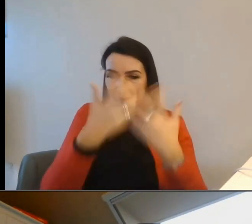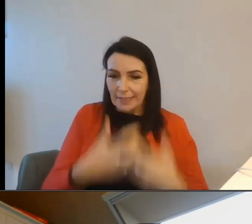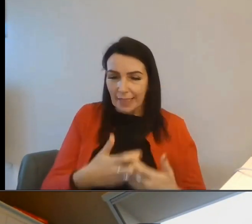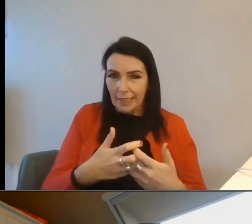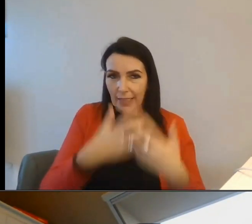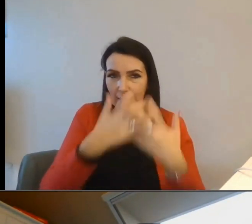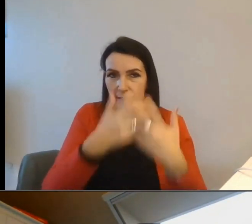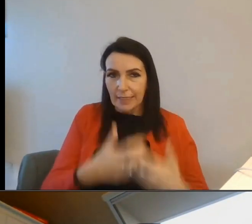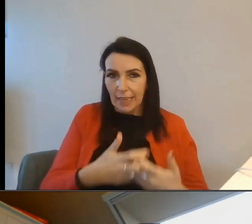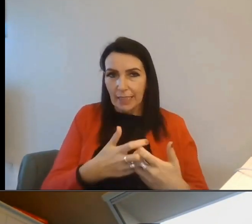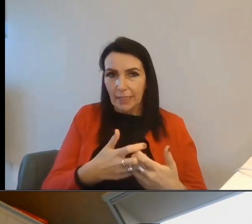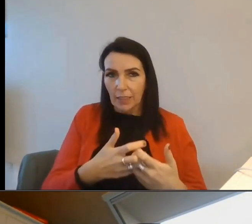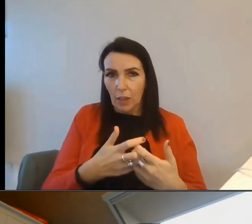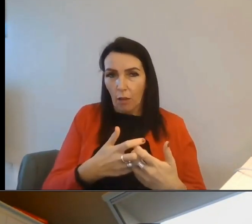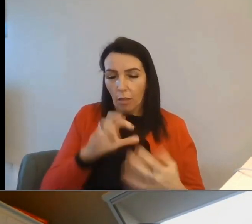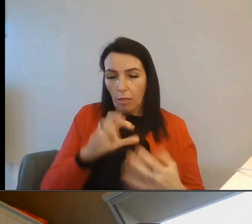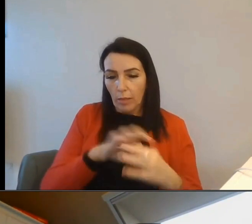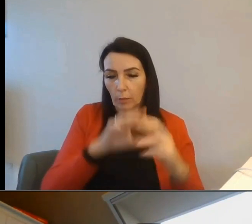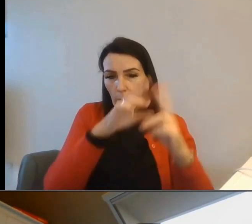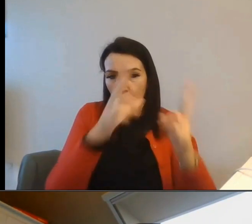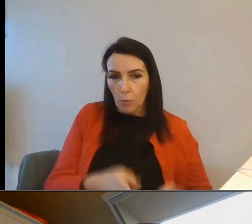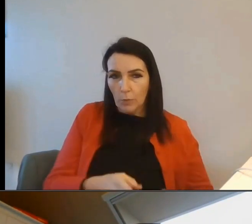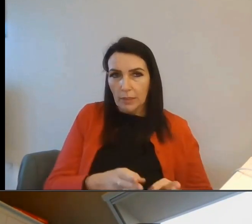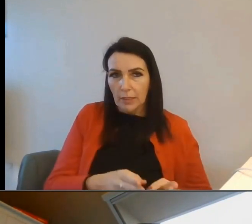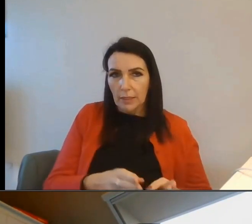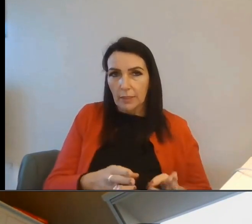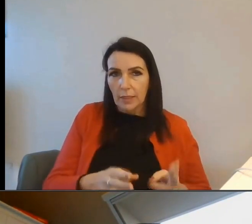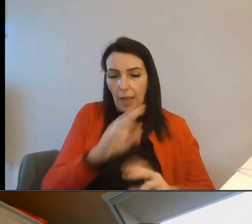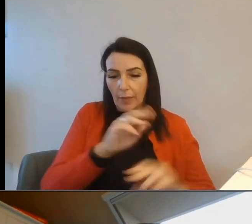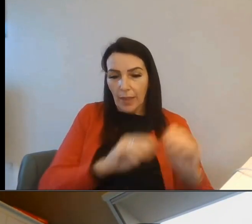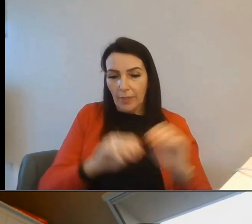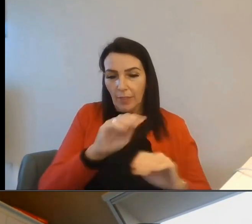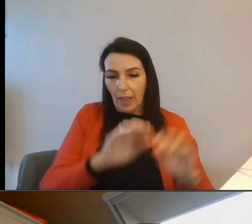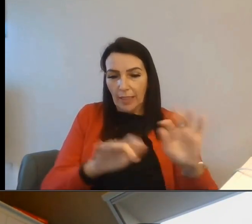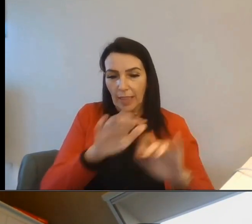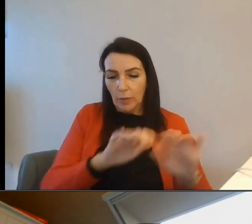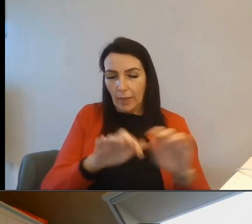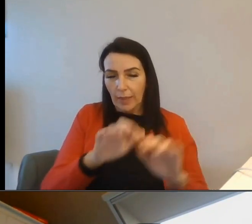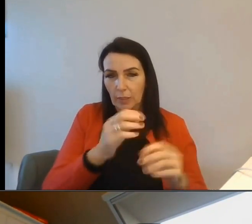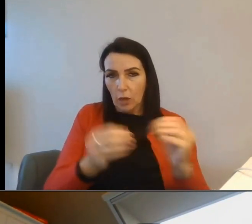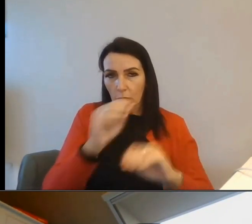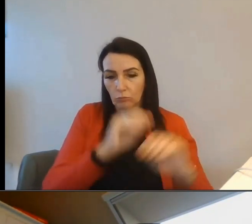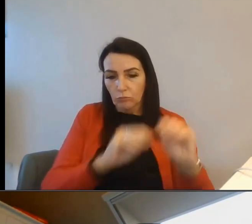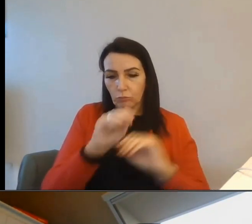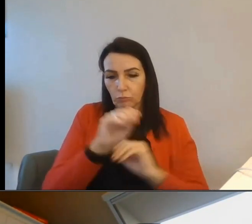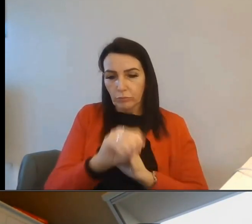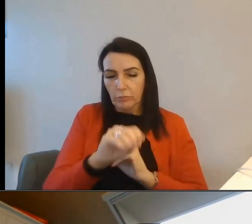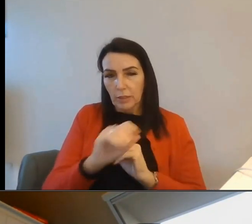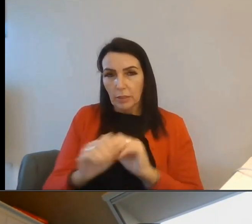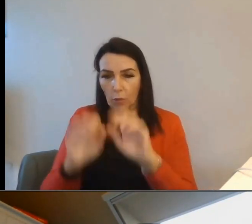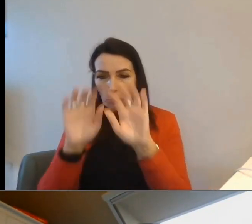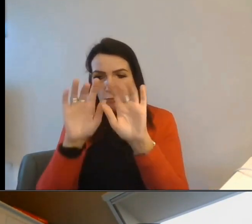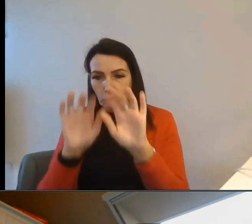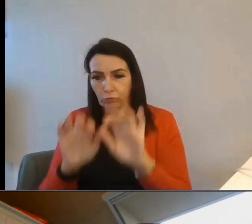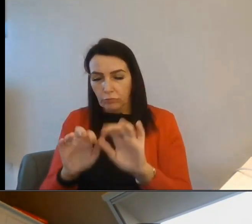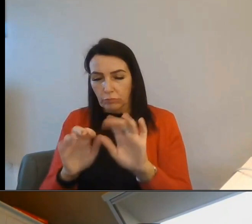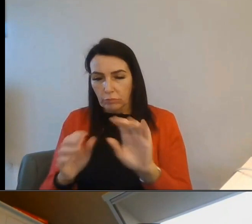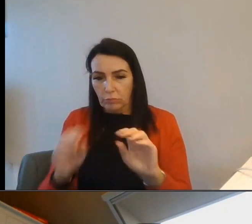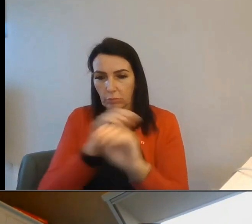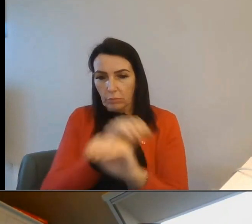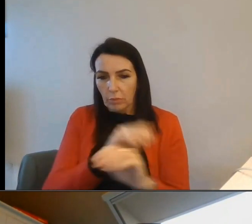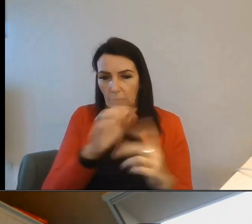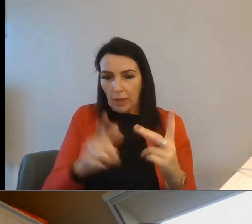technical model of the property that's then used by the property calculator. So from a few simple inputs, we can infer other